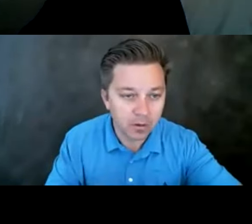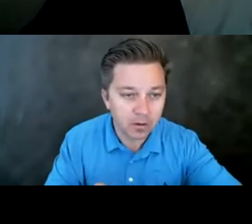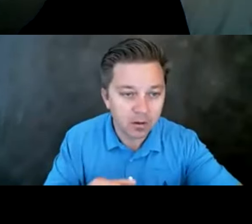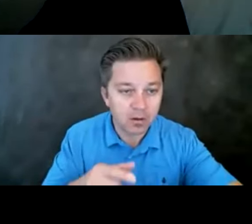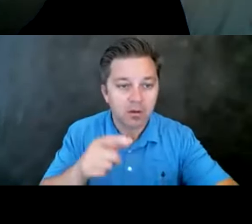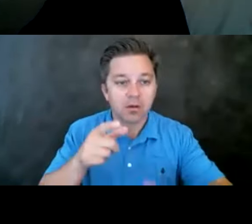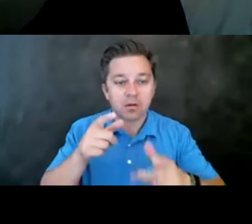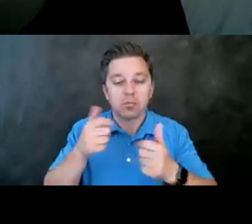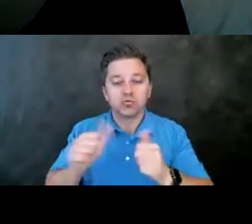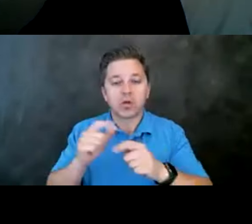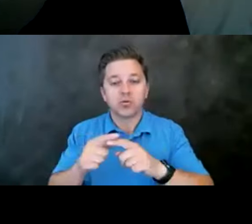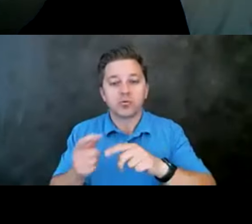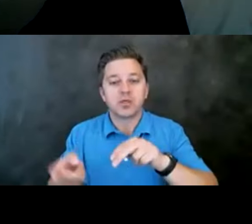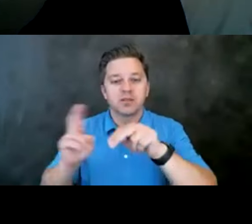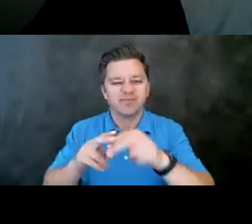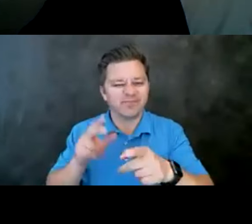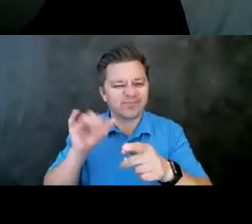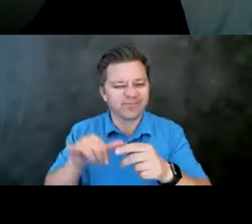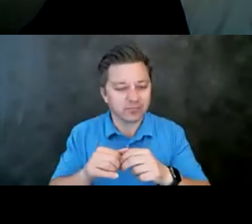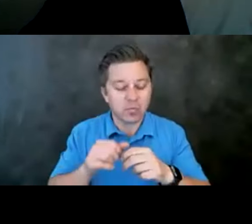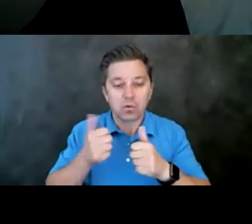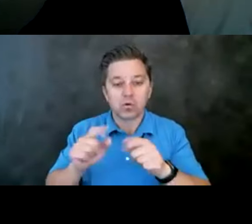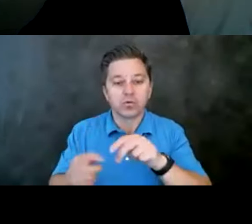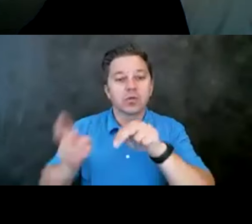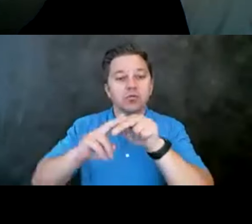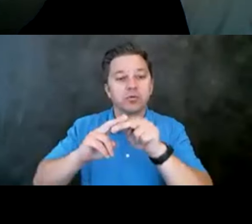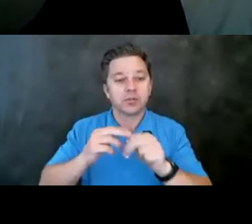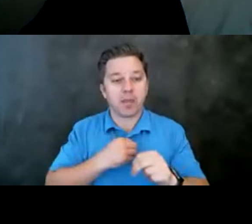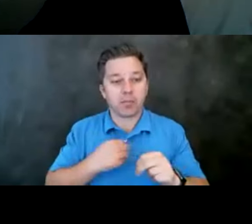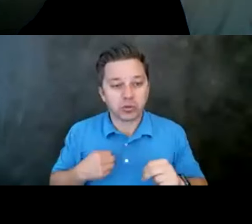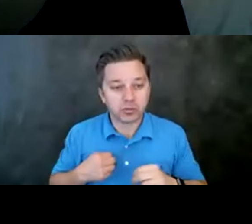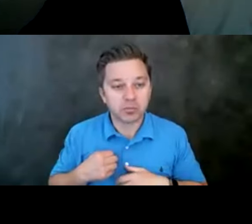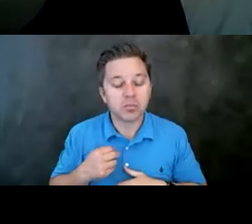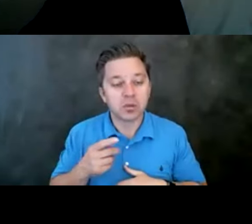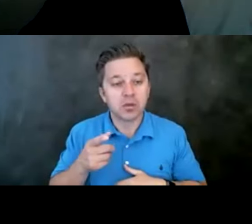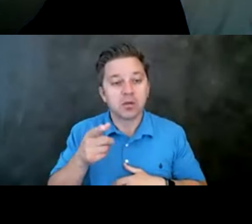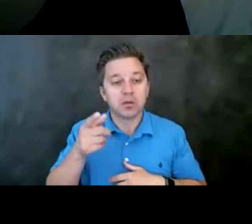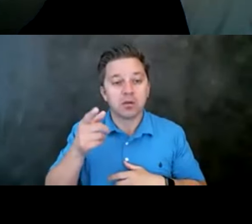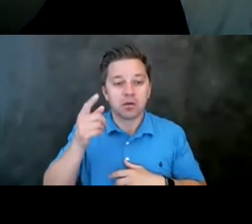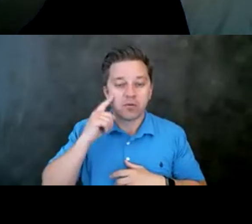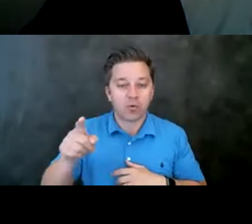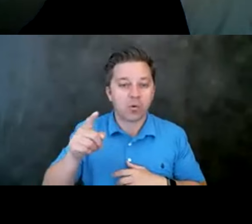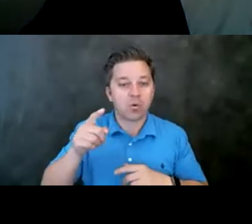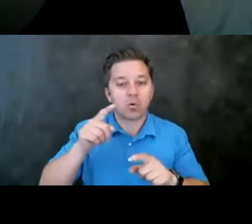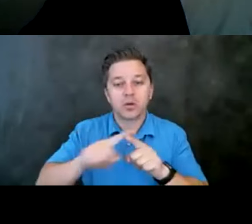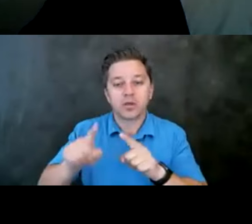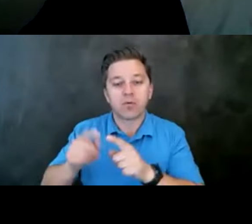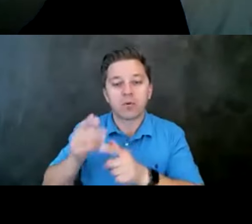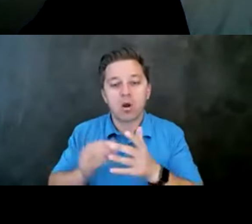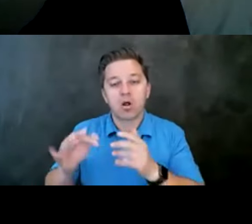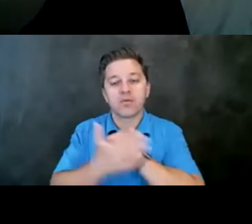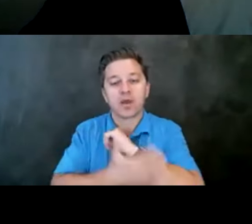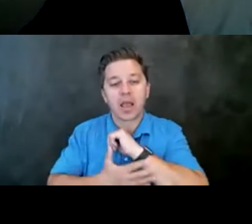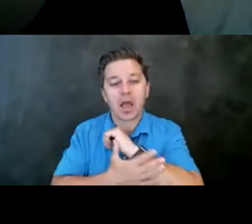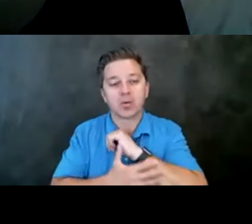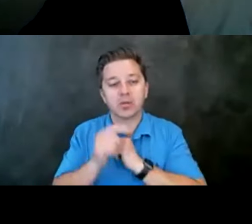increase, um, um, um, membership, um, especially in different parts of, uh, of the county where